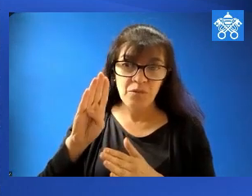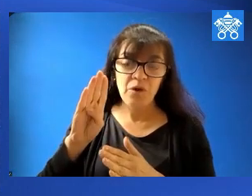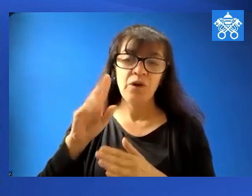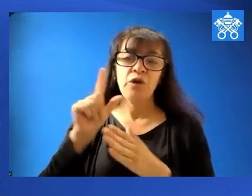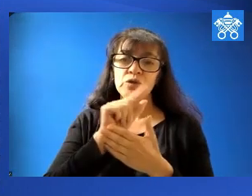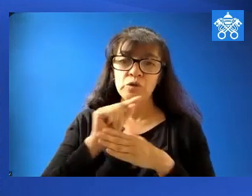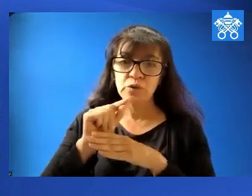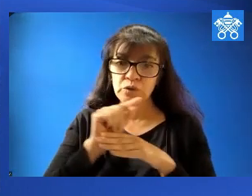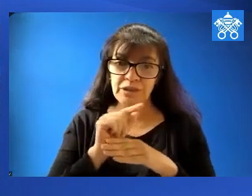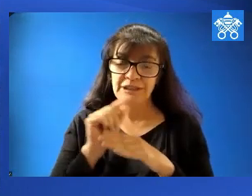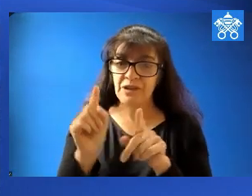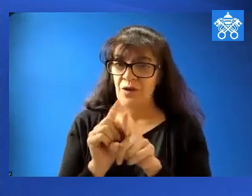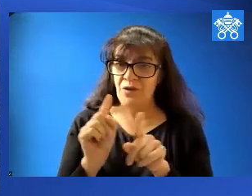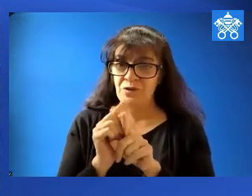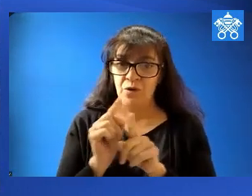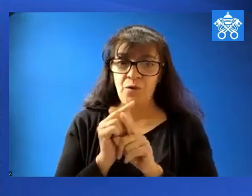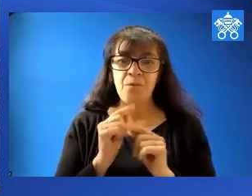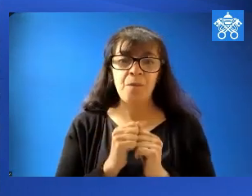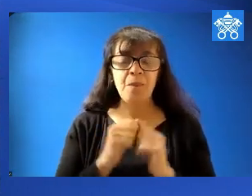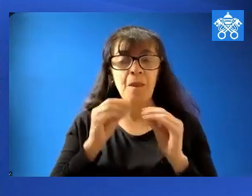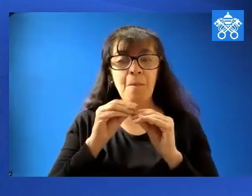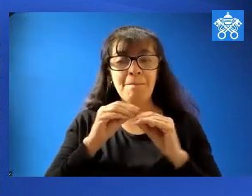profiles as well. A blessed